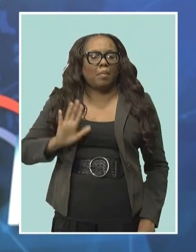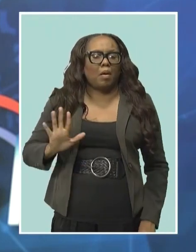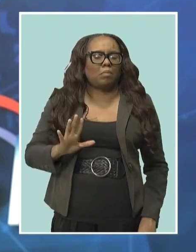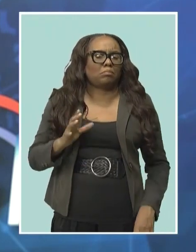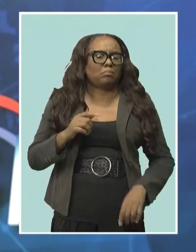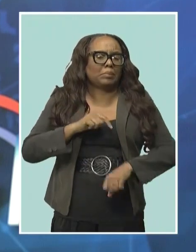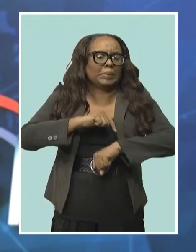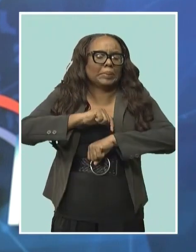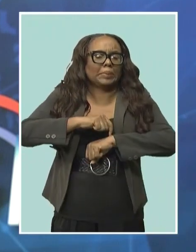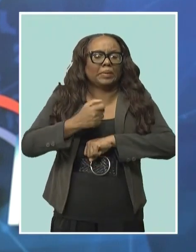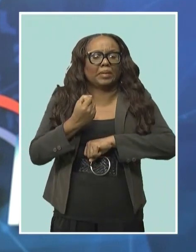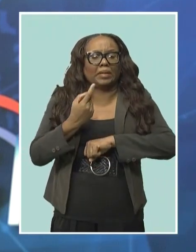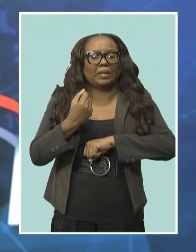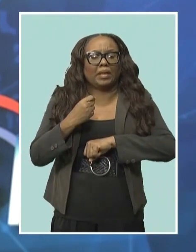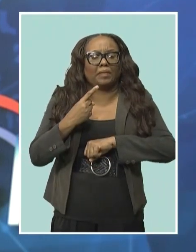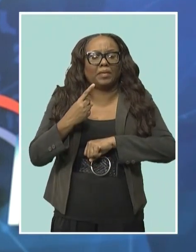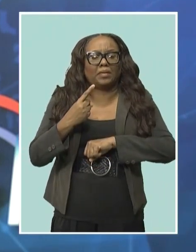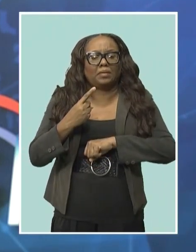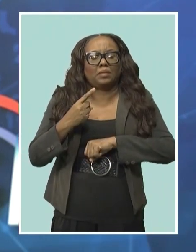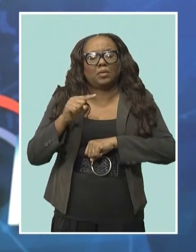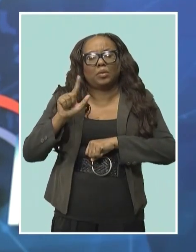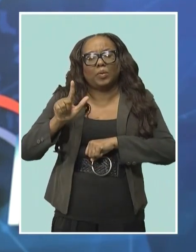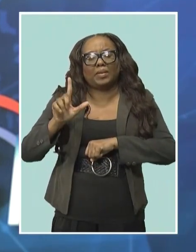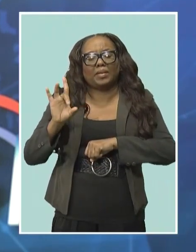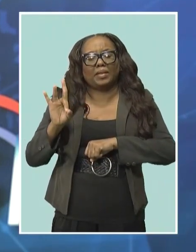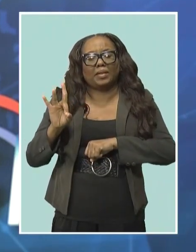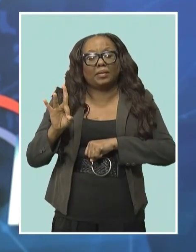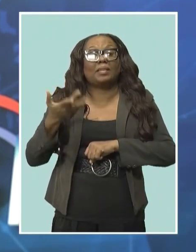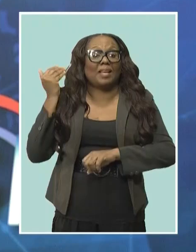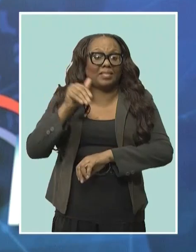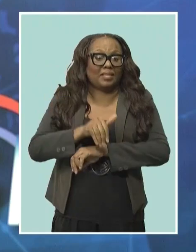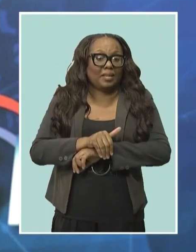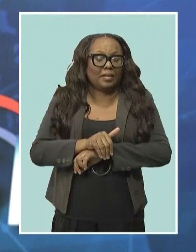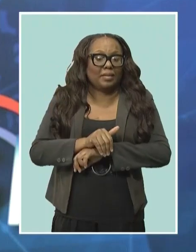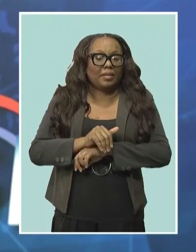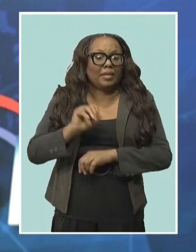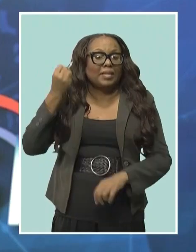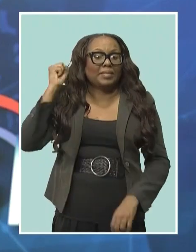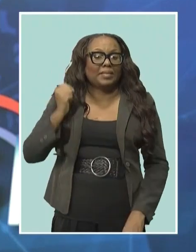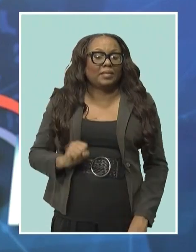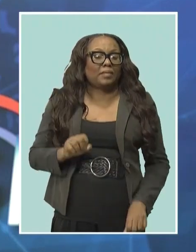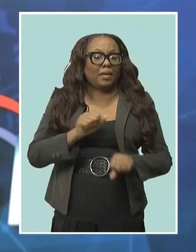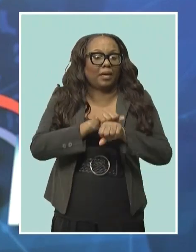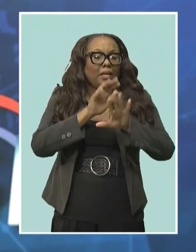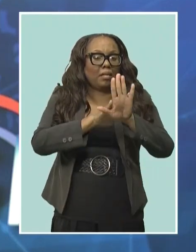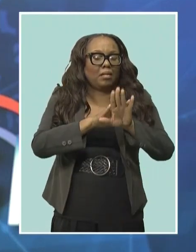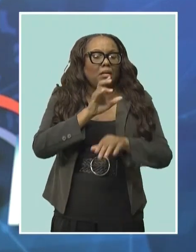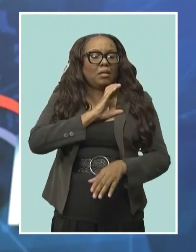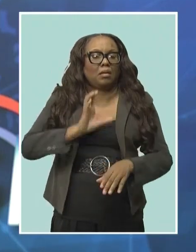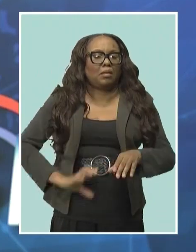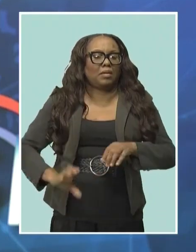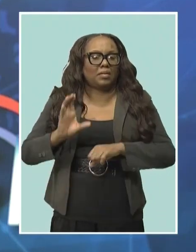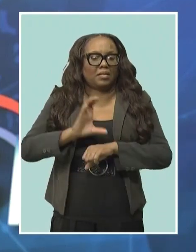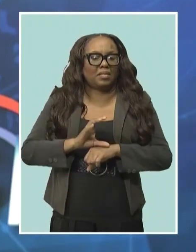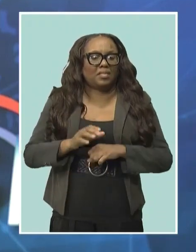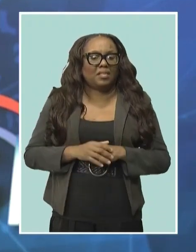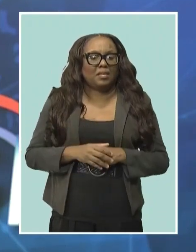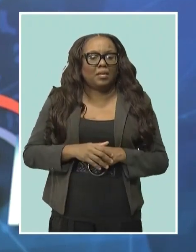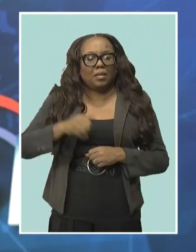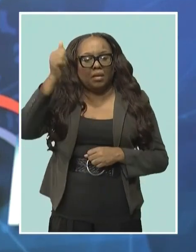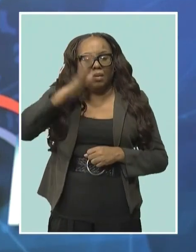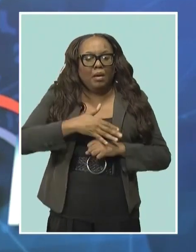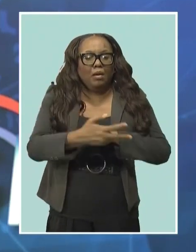28 minutes after 11 last night in the Silver Hill, Christchurch area. According to the police, the armed bandit